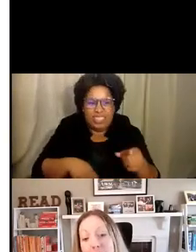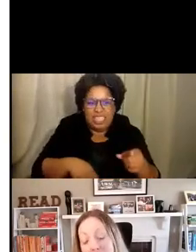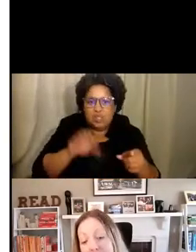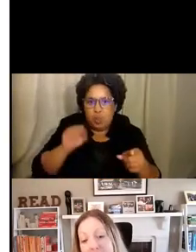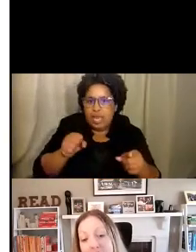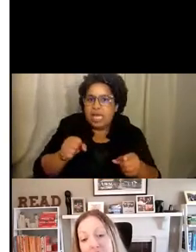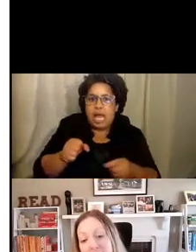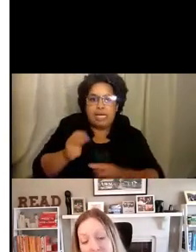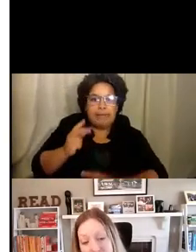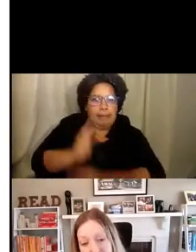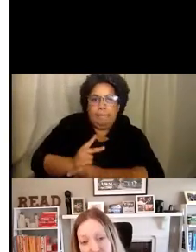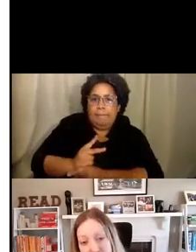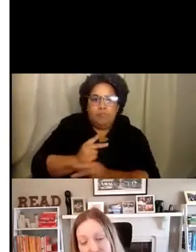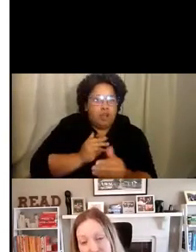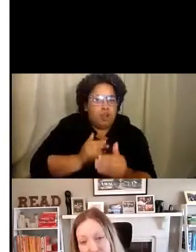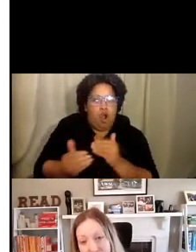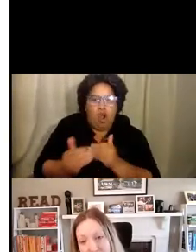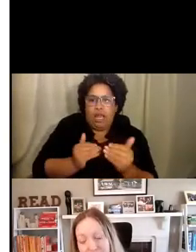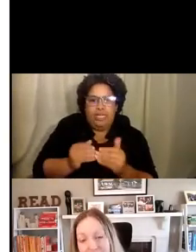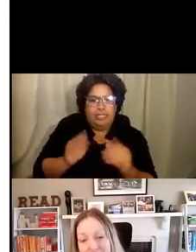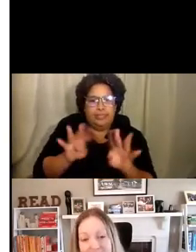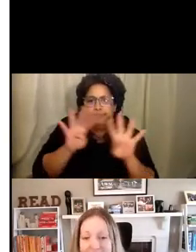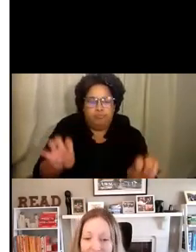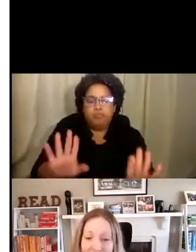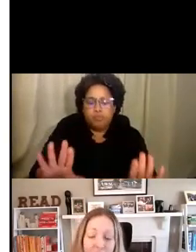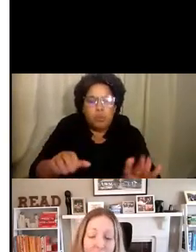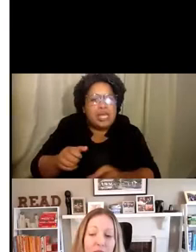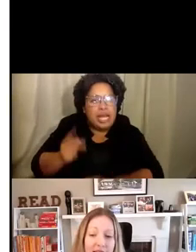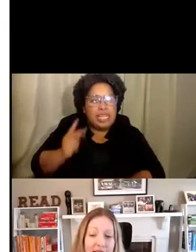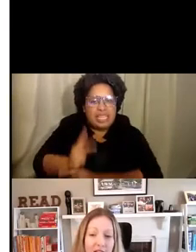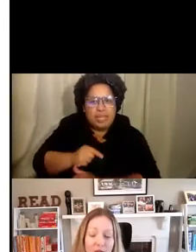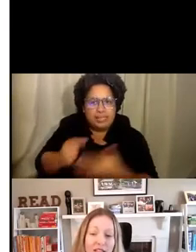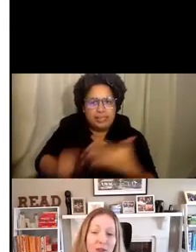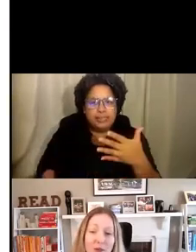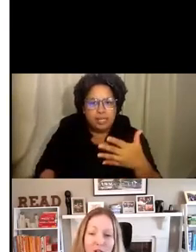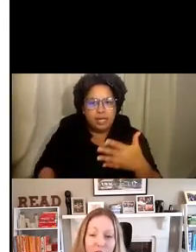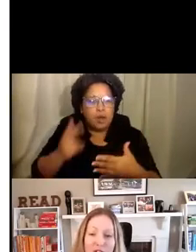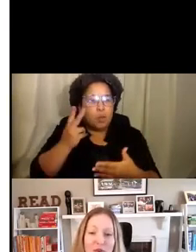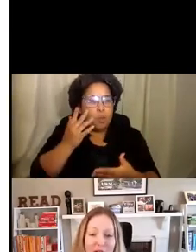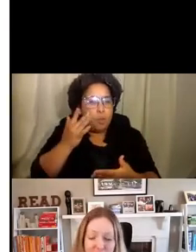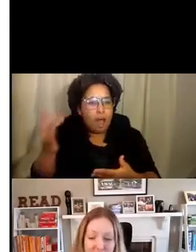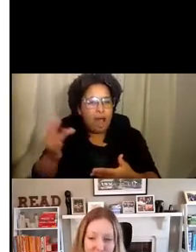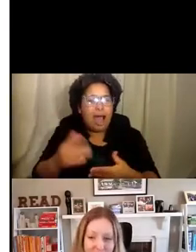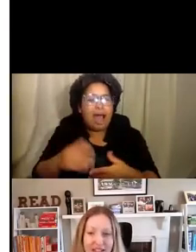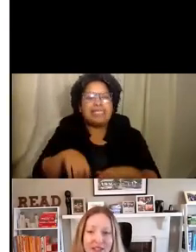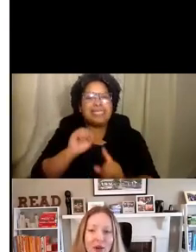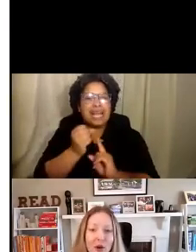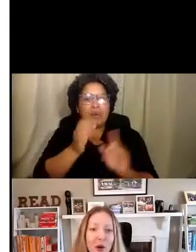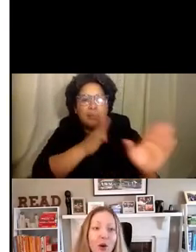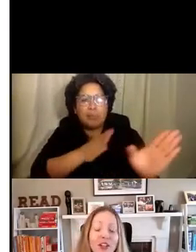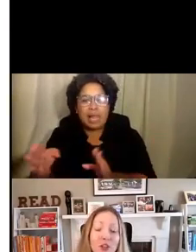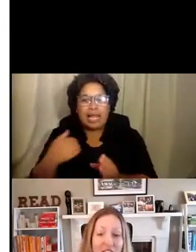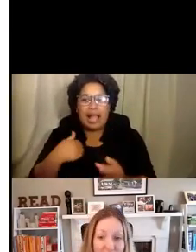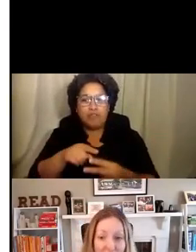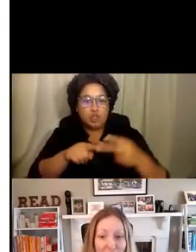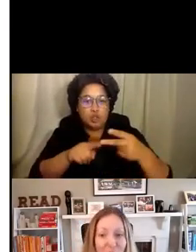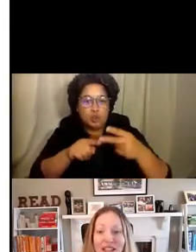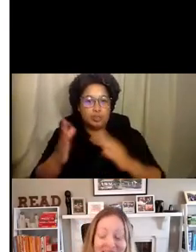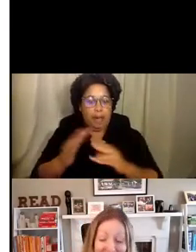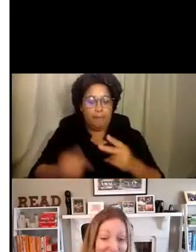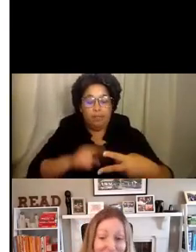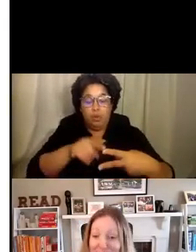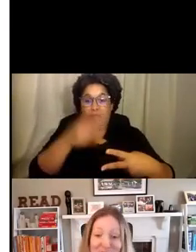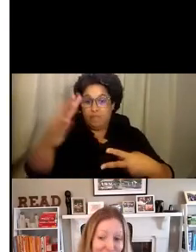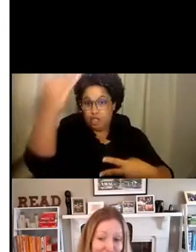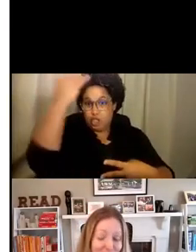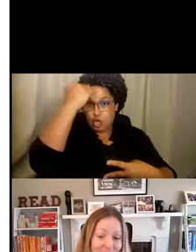even in the midst of this uncertainty, because scenario planning really revolves around two things. What do we know?